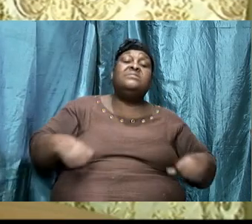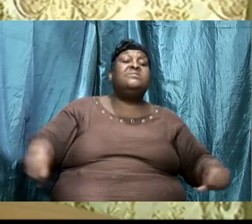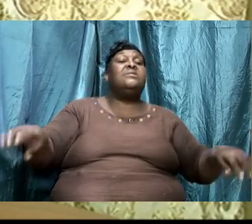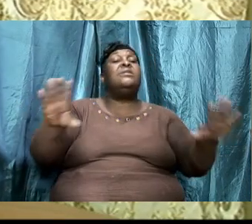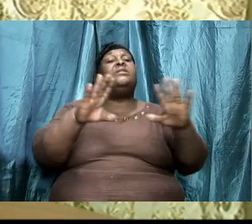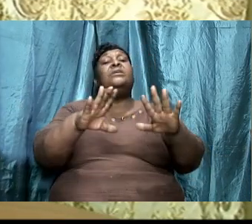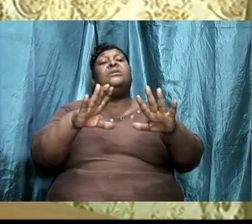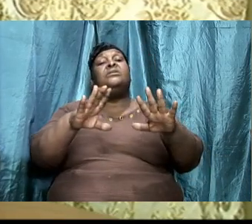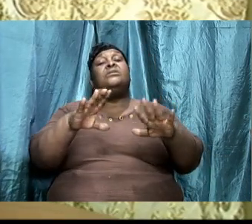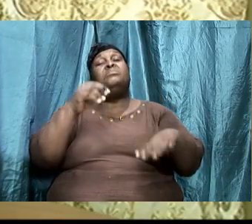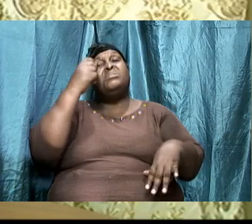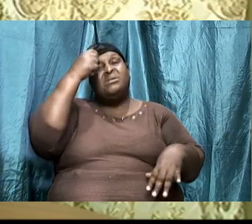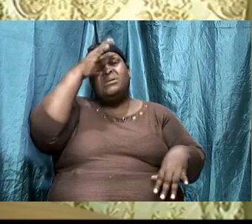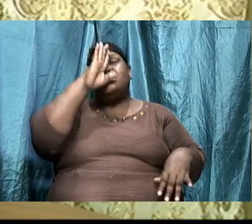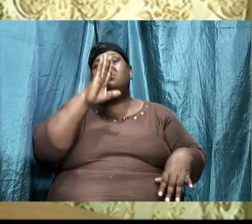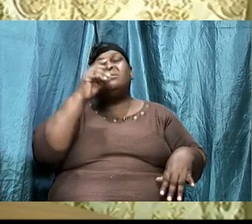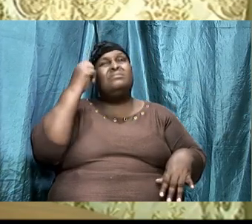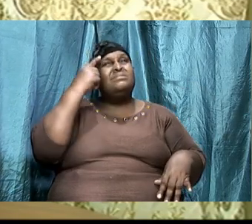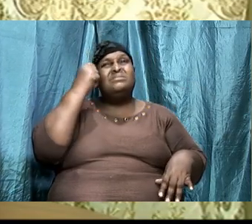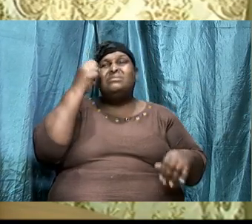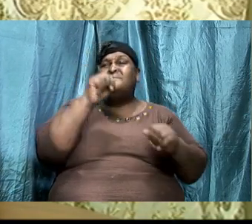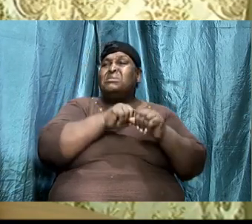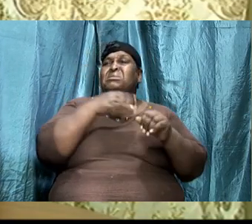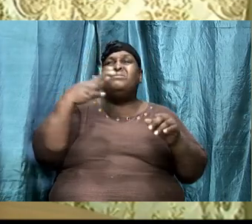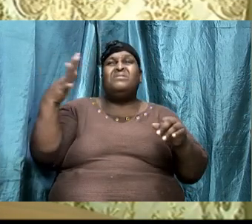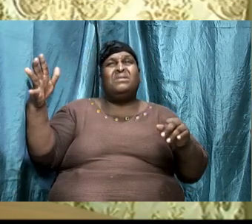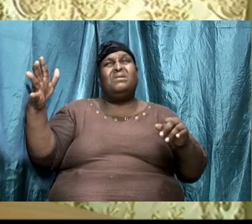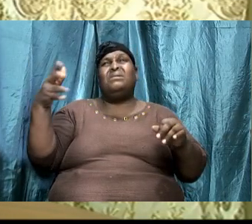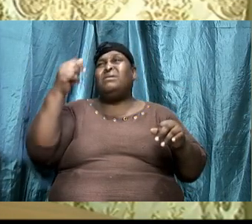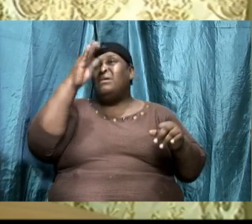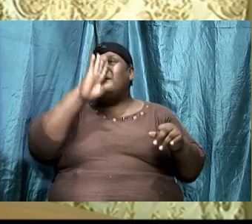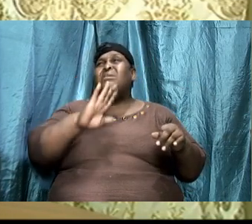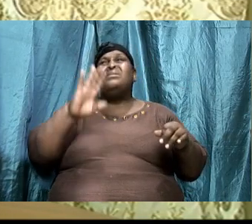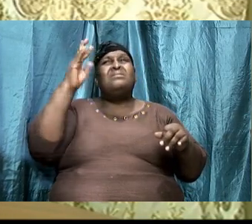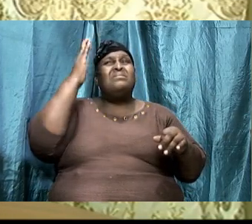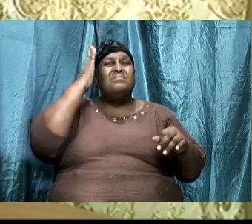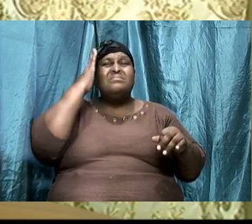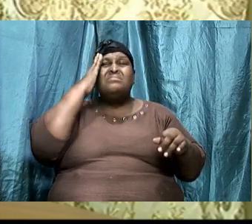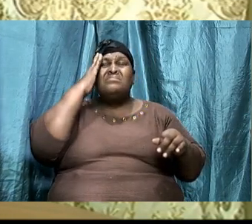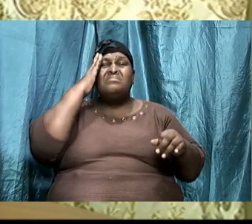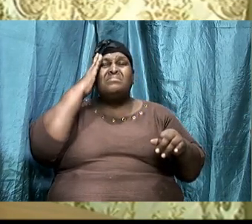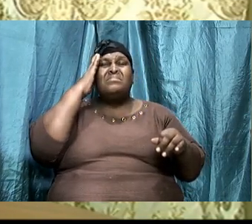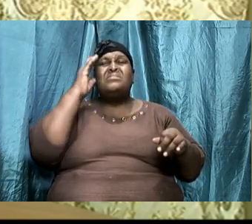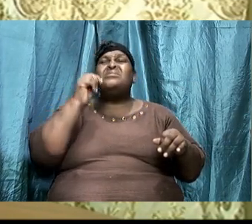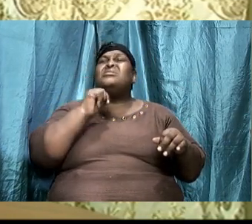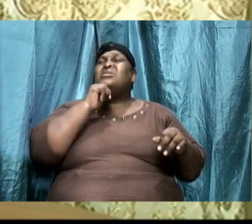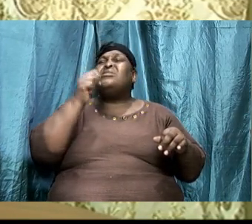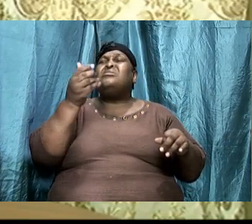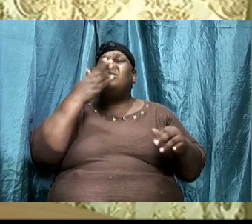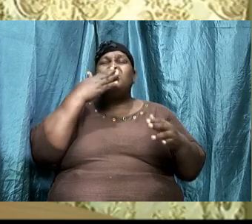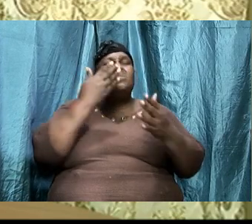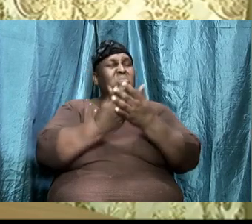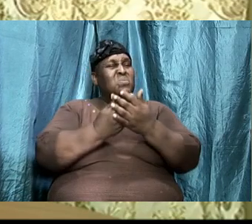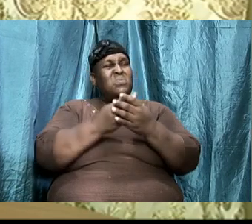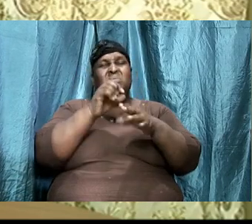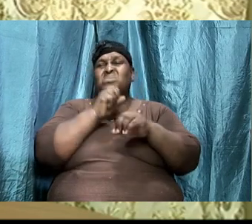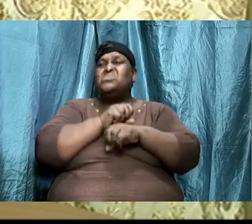He knew that it was not good to send